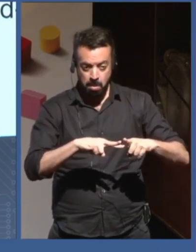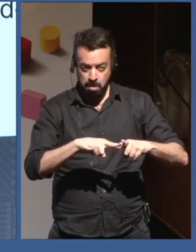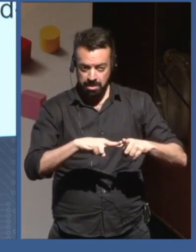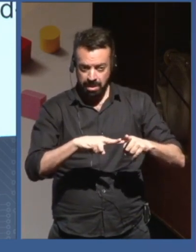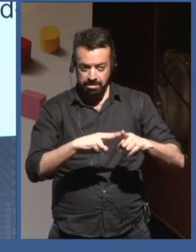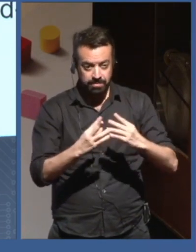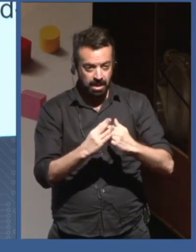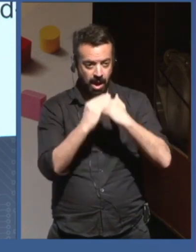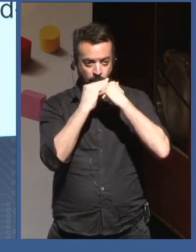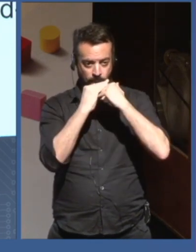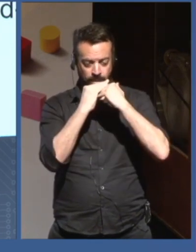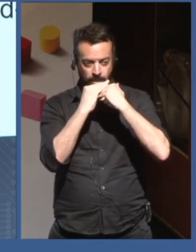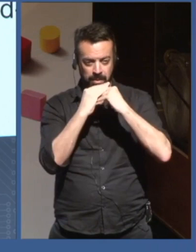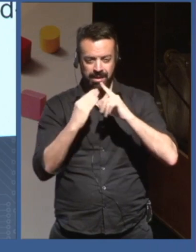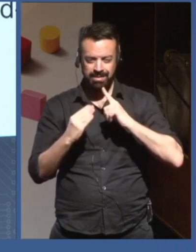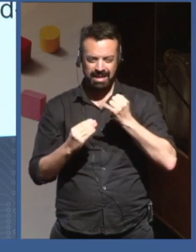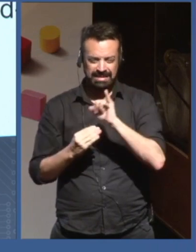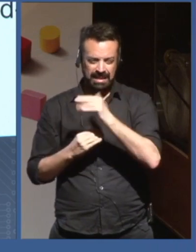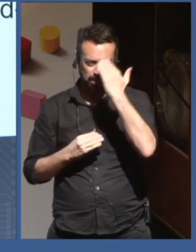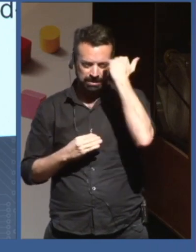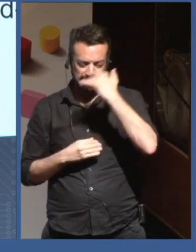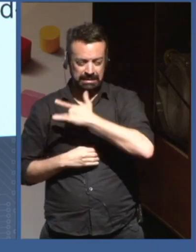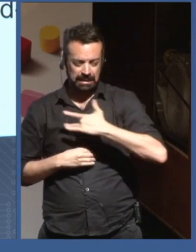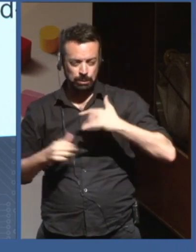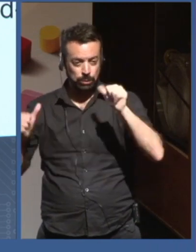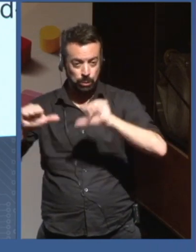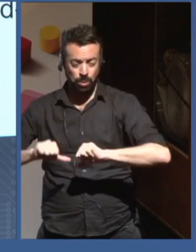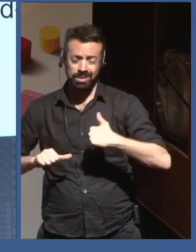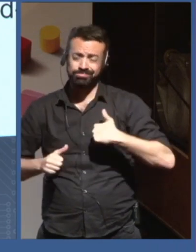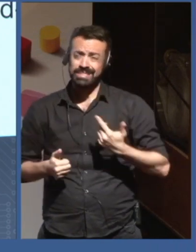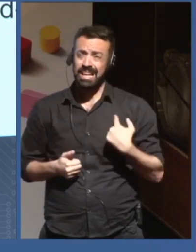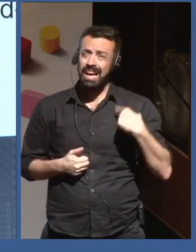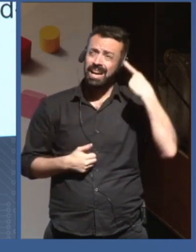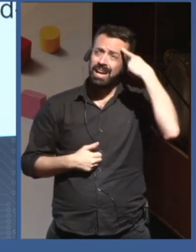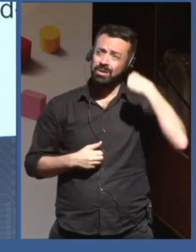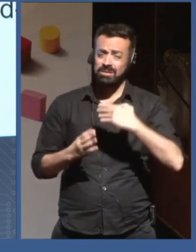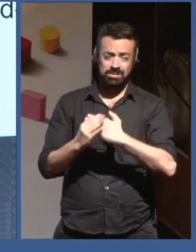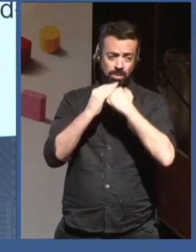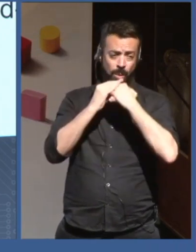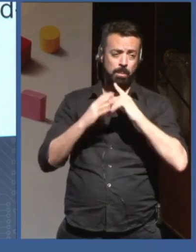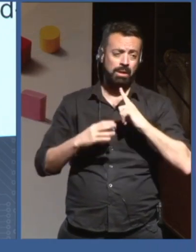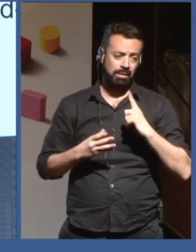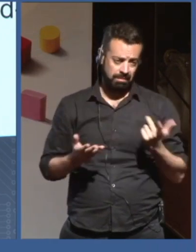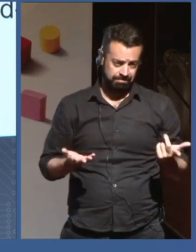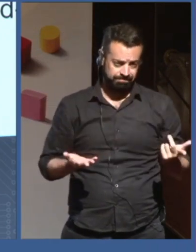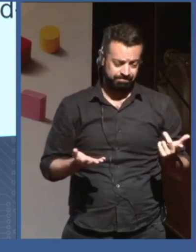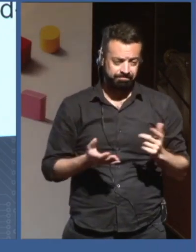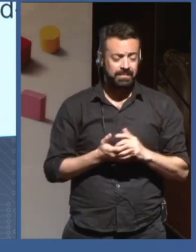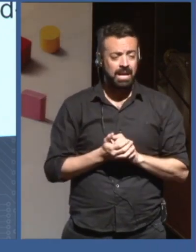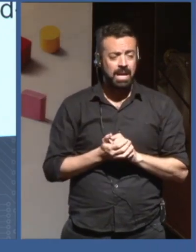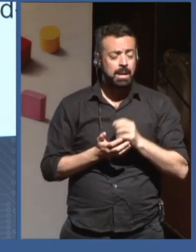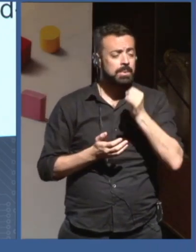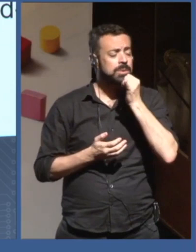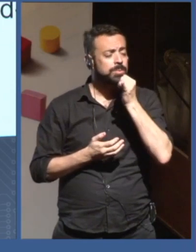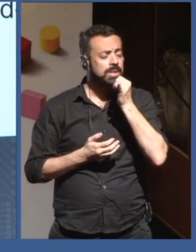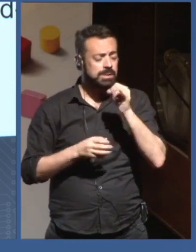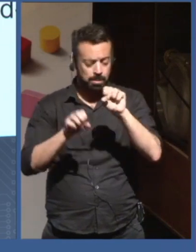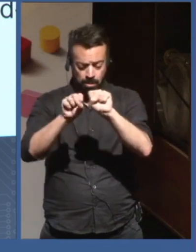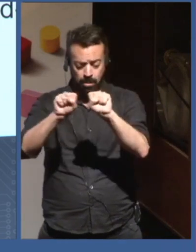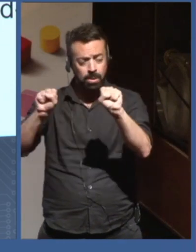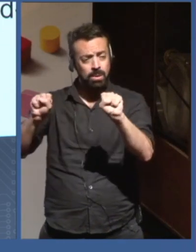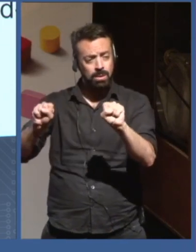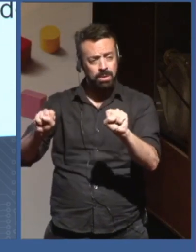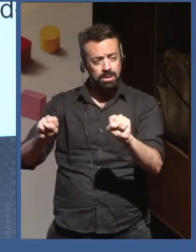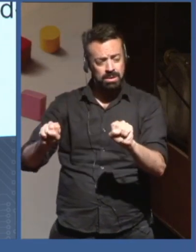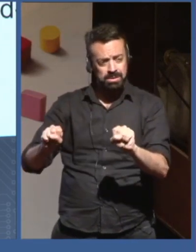decisions. And then, of course, one of the risks is that such a system where you would have, so, those data, like,